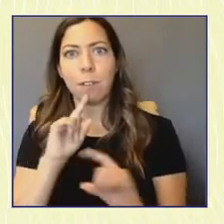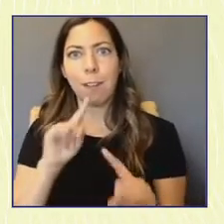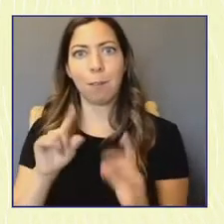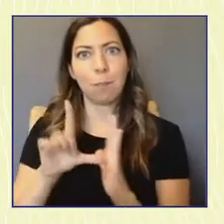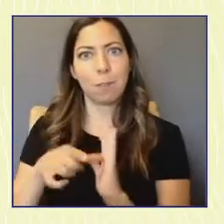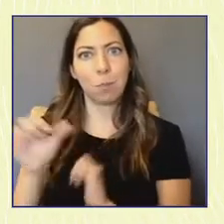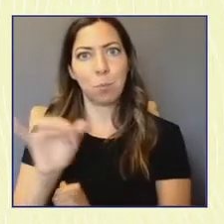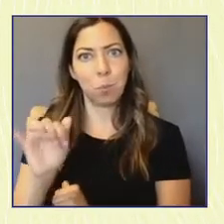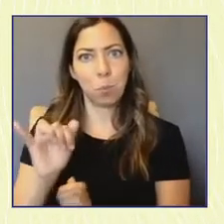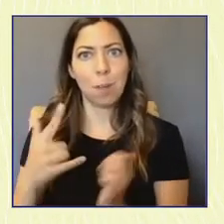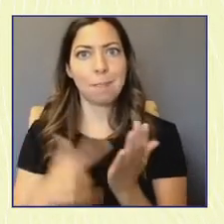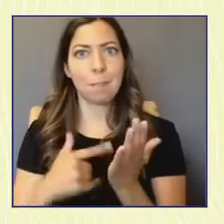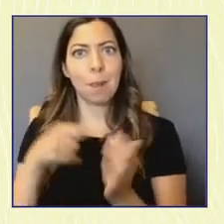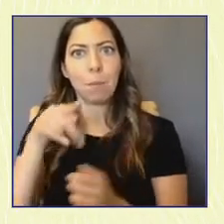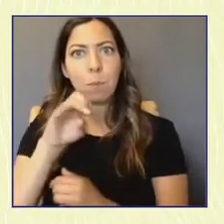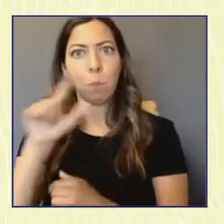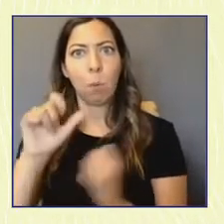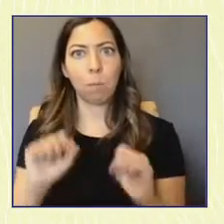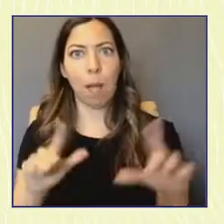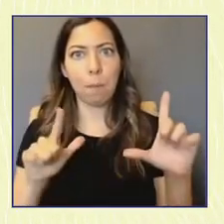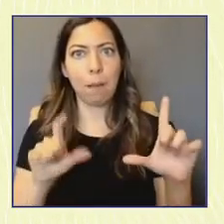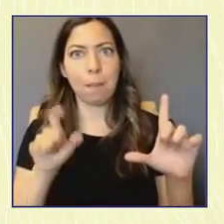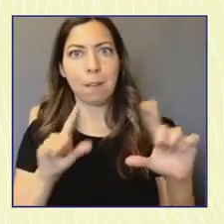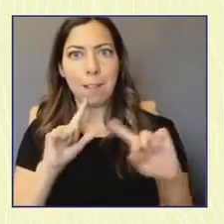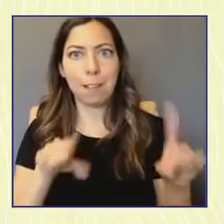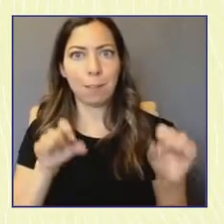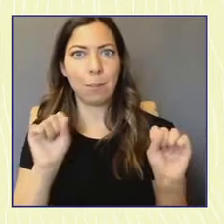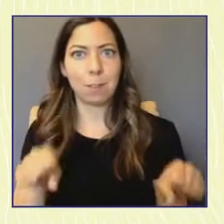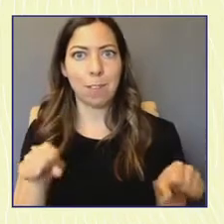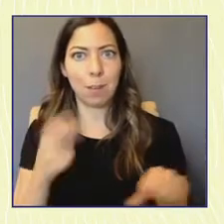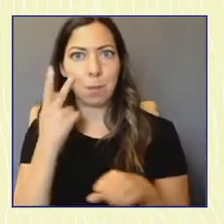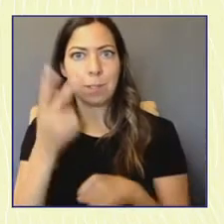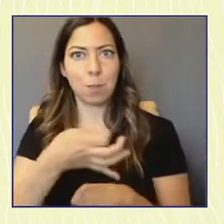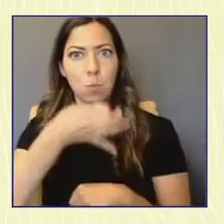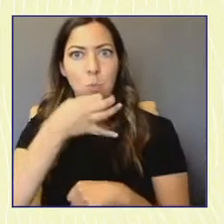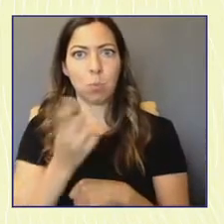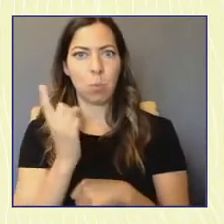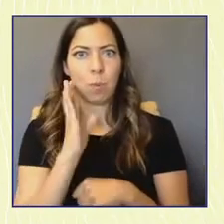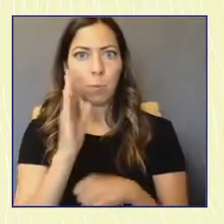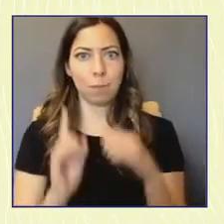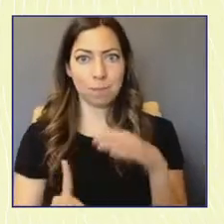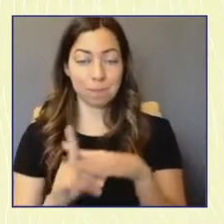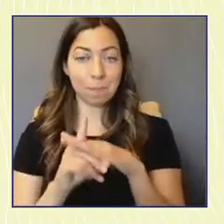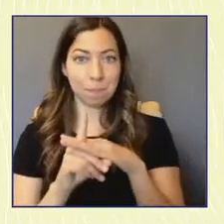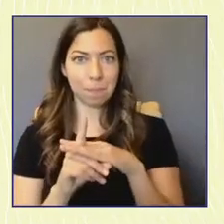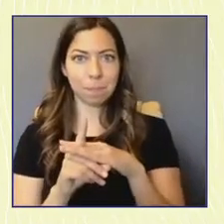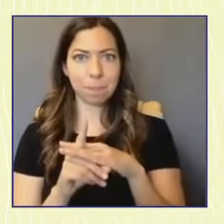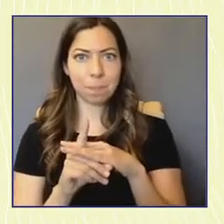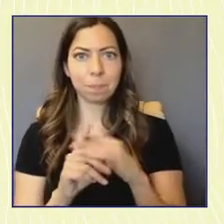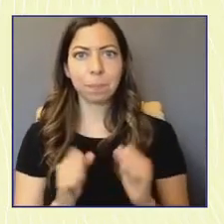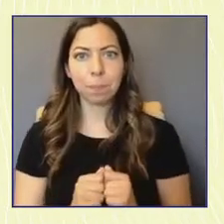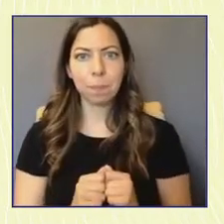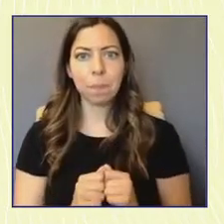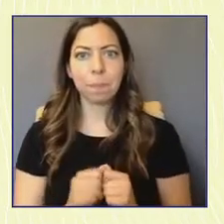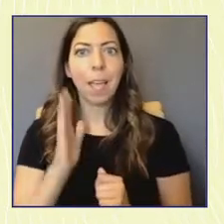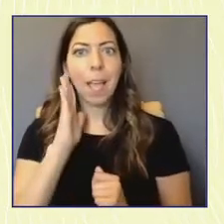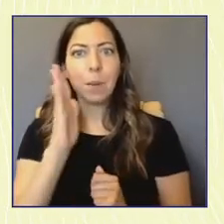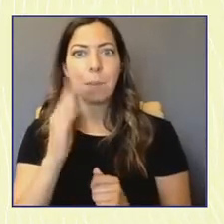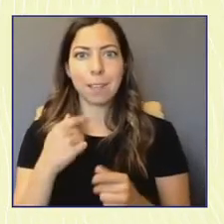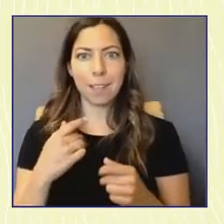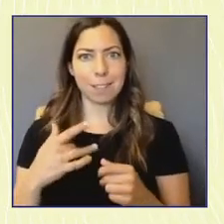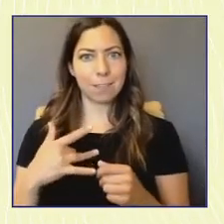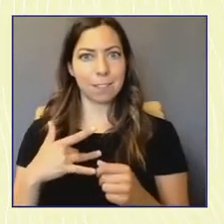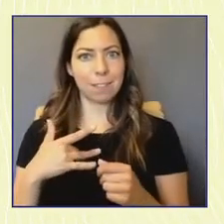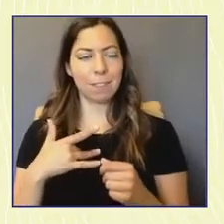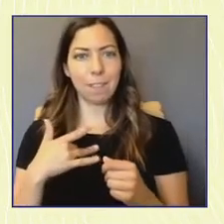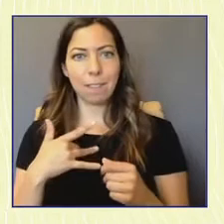they pop up, including the one that I believe is going to be on your screen right now. And you can get a sense of all the different fields and communities that